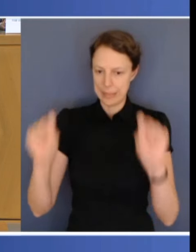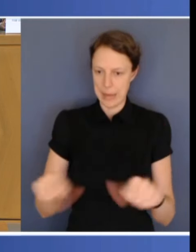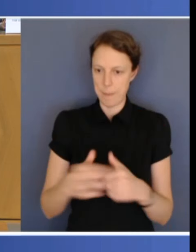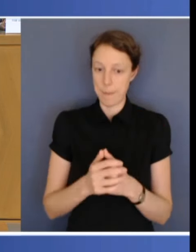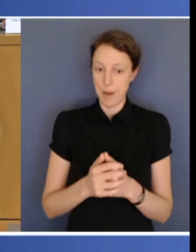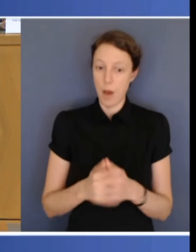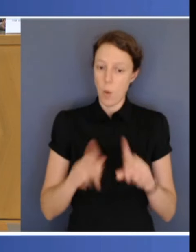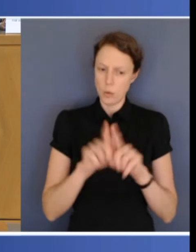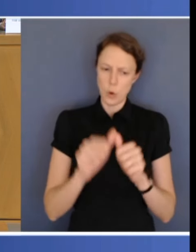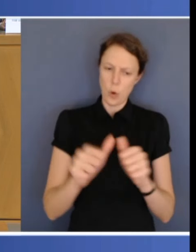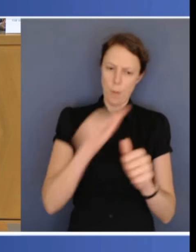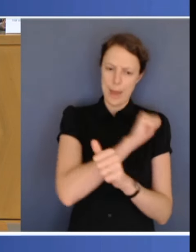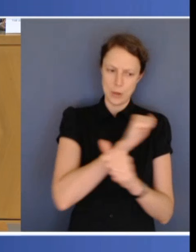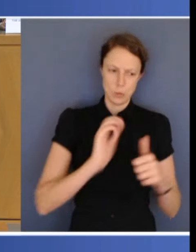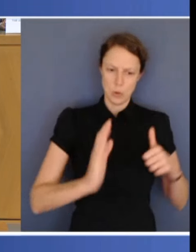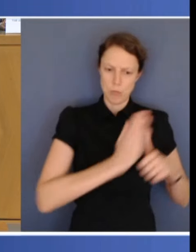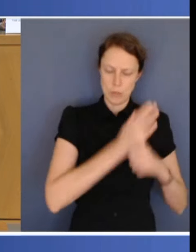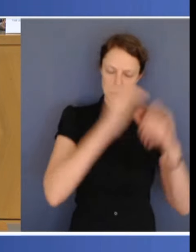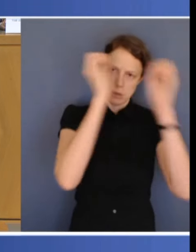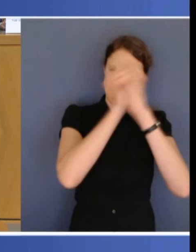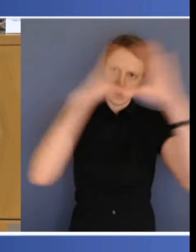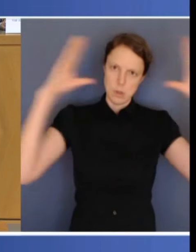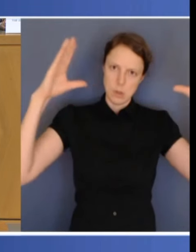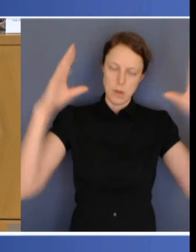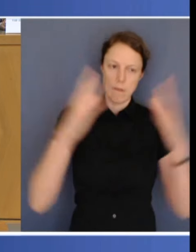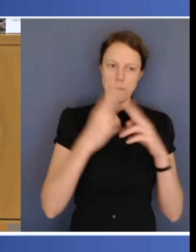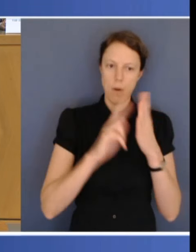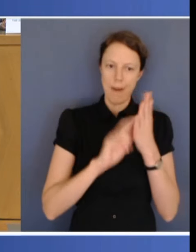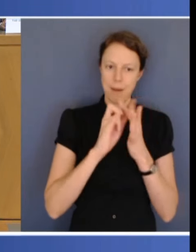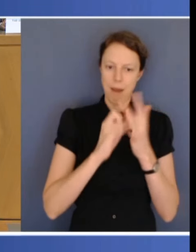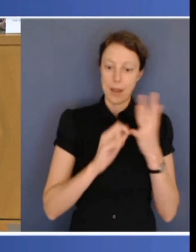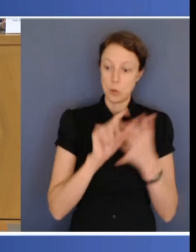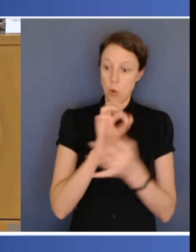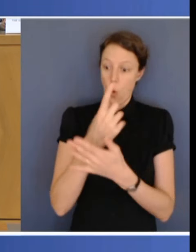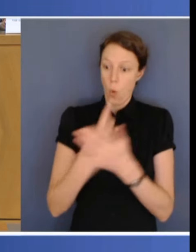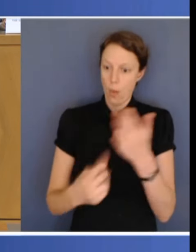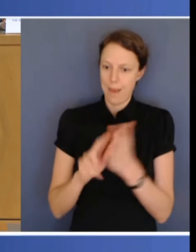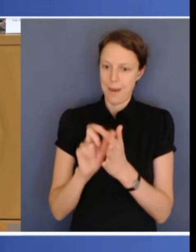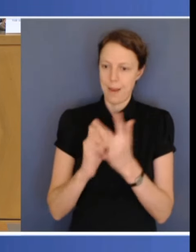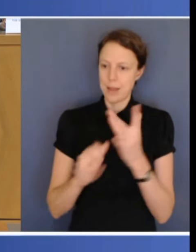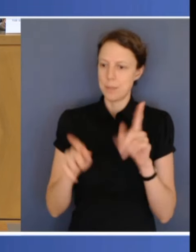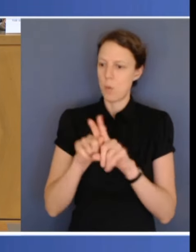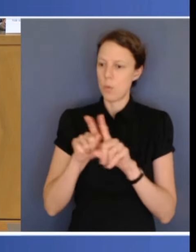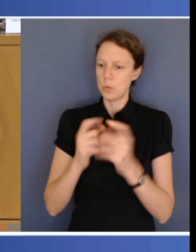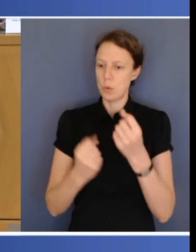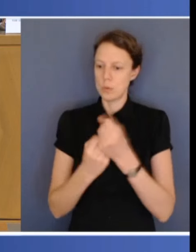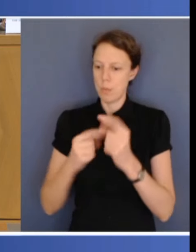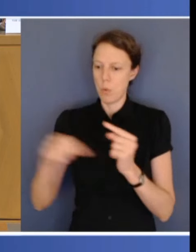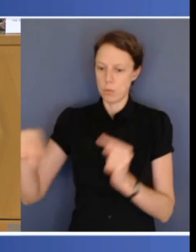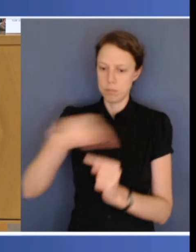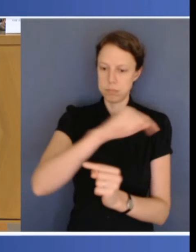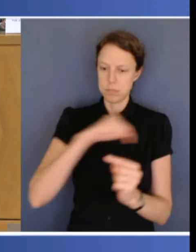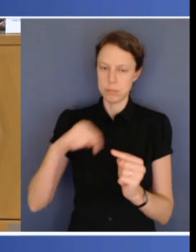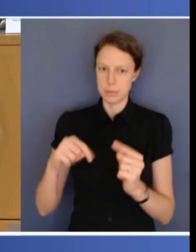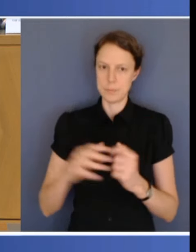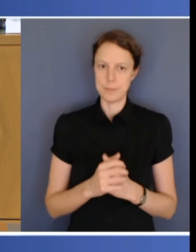ecosystem of supports. To adjust state and territory NDIS contribution escalation rates, increasing from